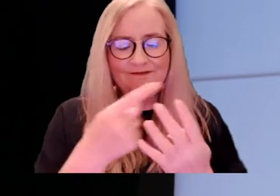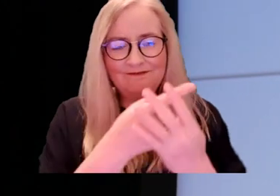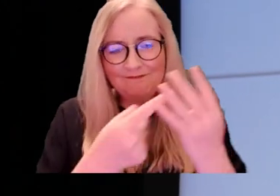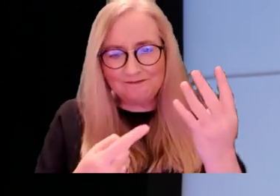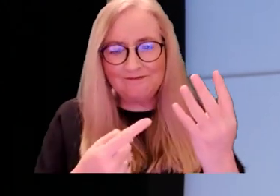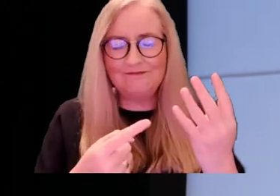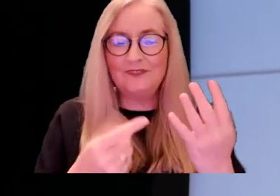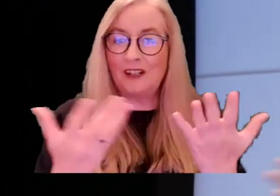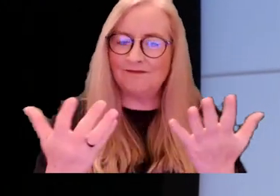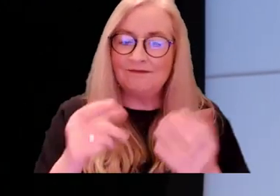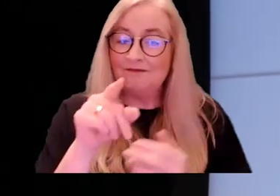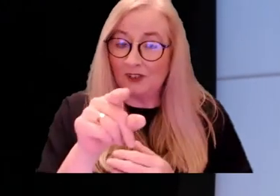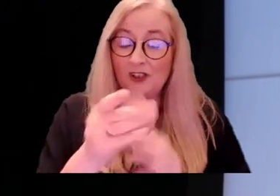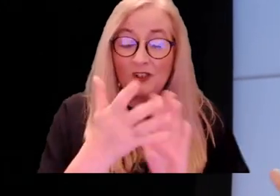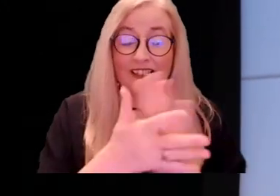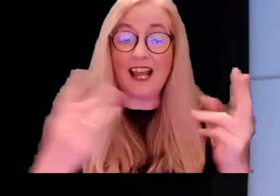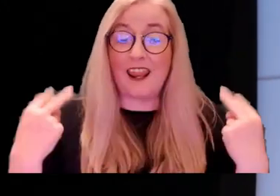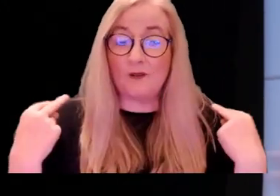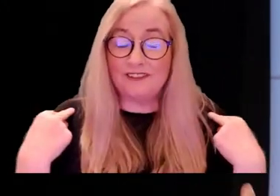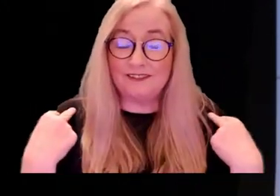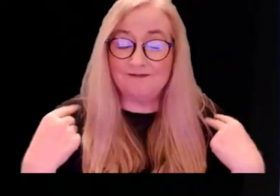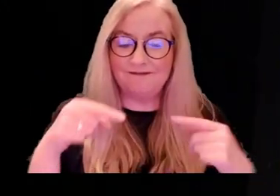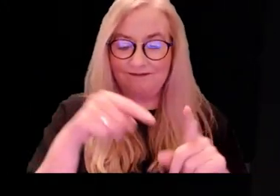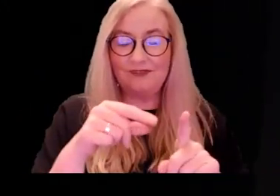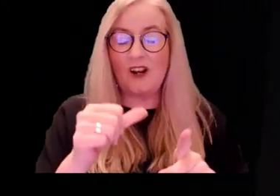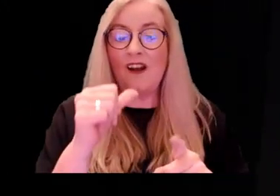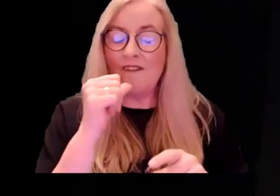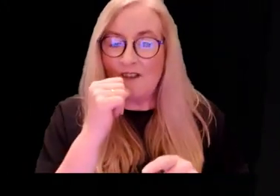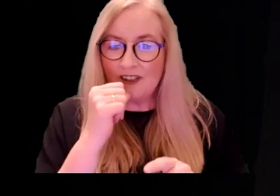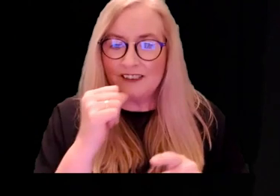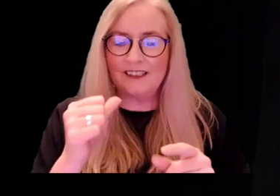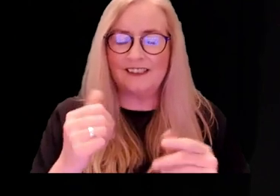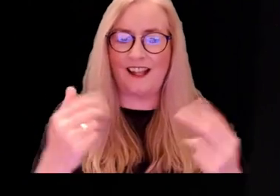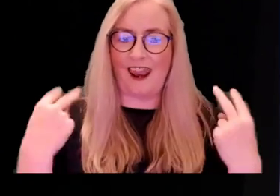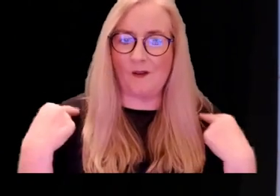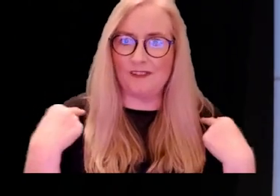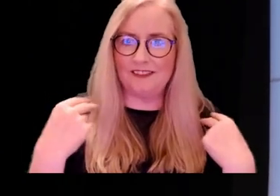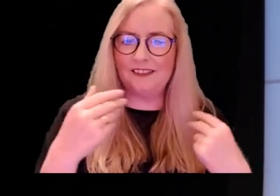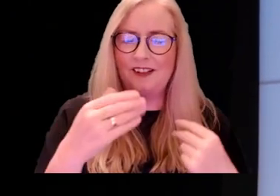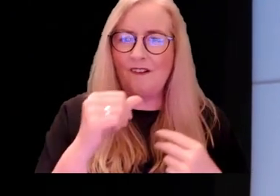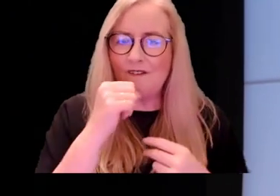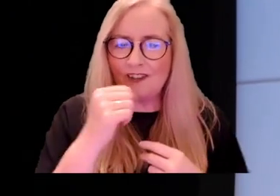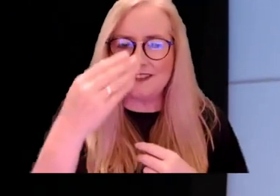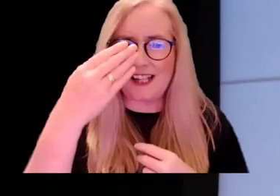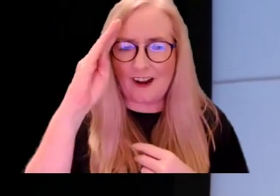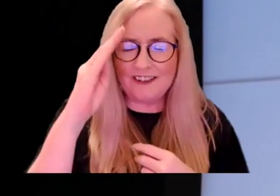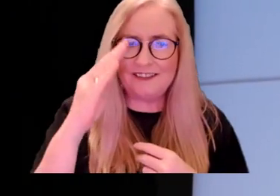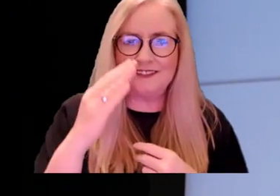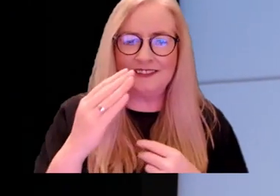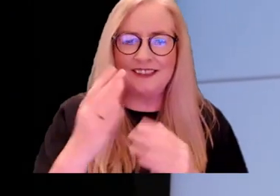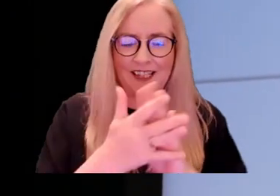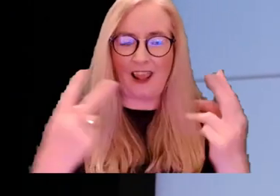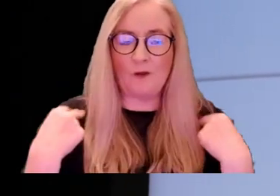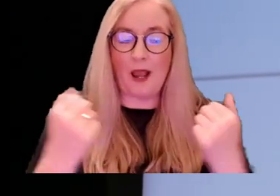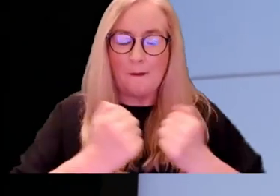because sign language is the first language. Irish sign language is the first